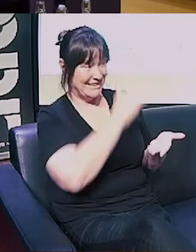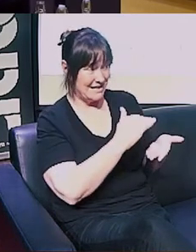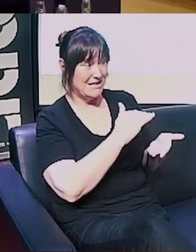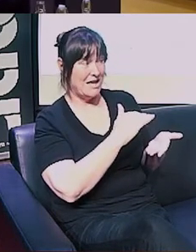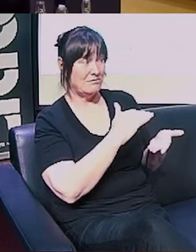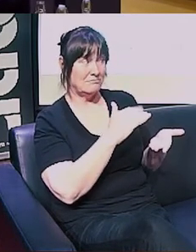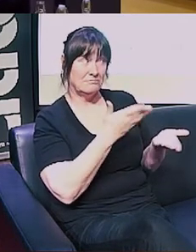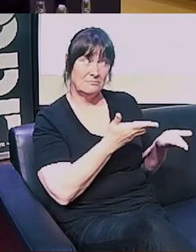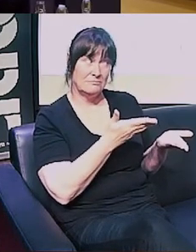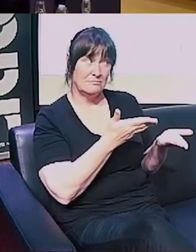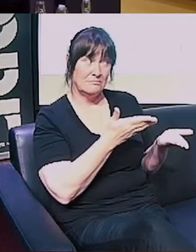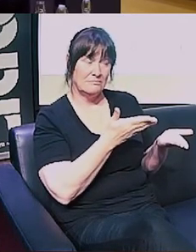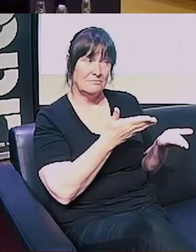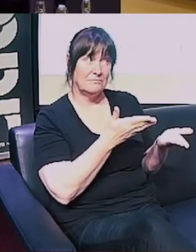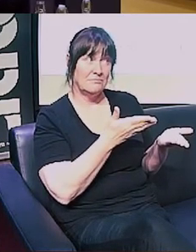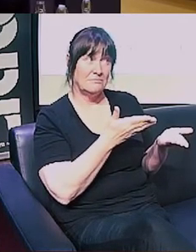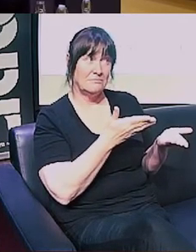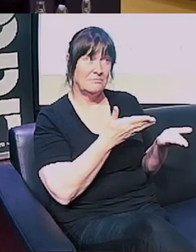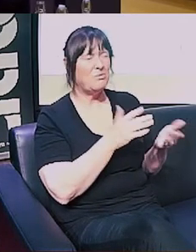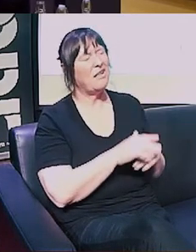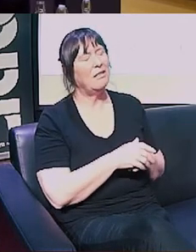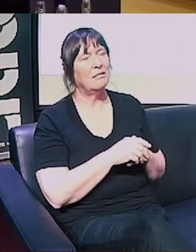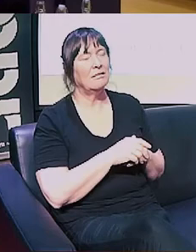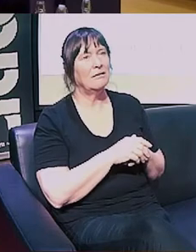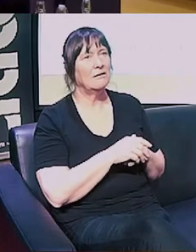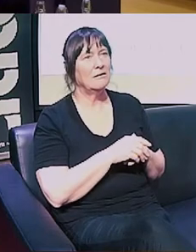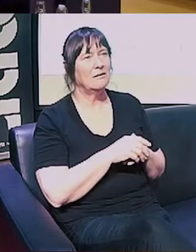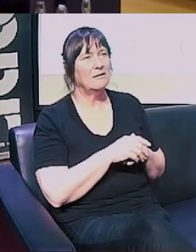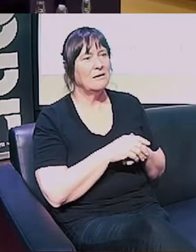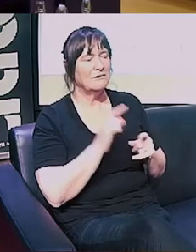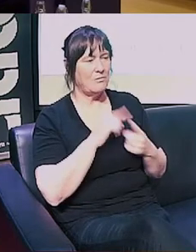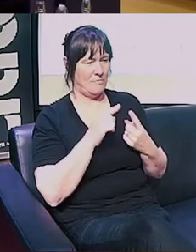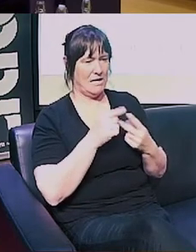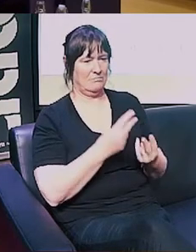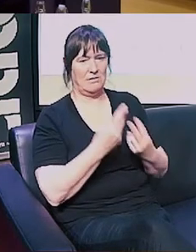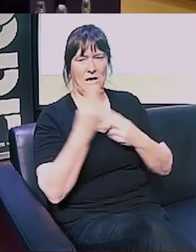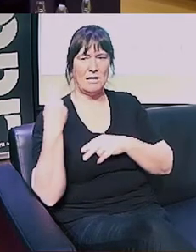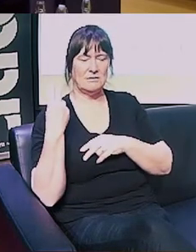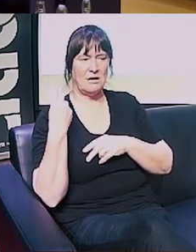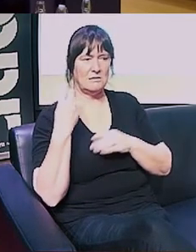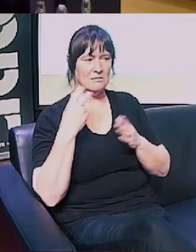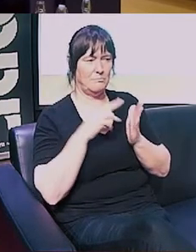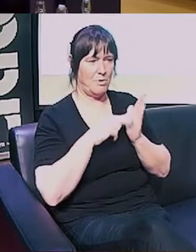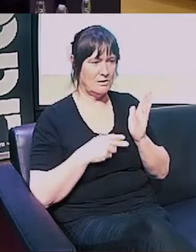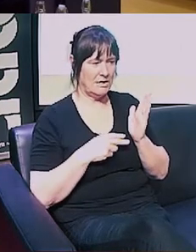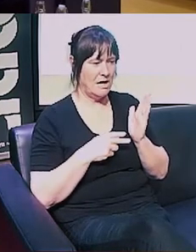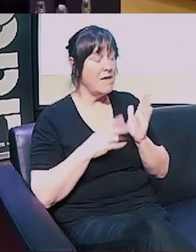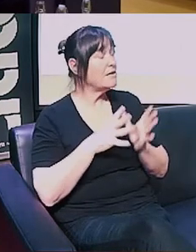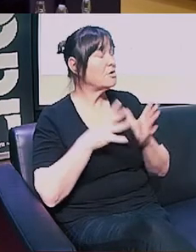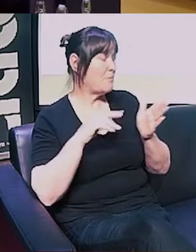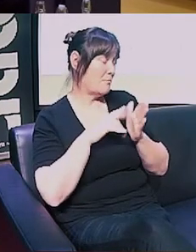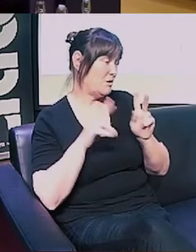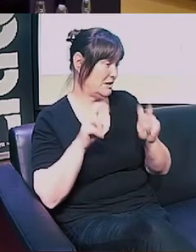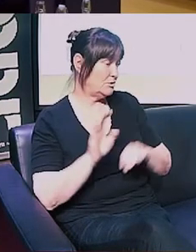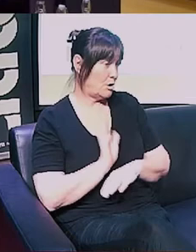see as editorial control? I mean, that would be like hindsight and action of policy. No, look, it's not one of our major policy issues.